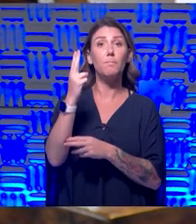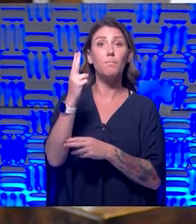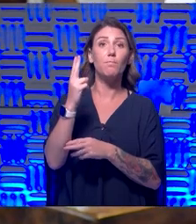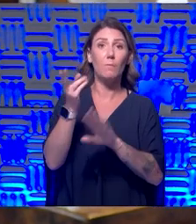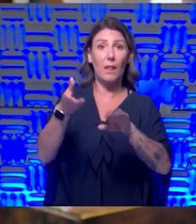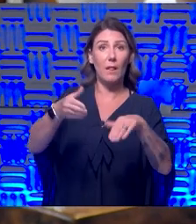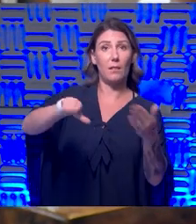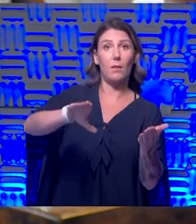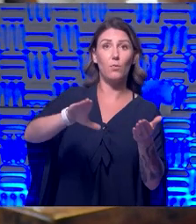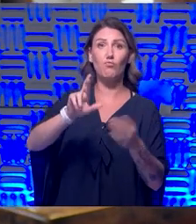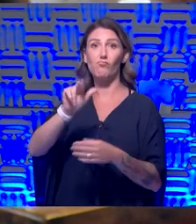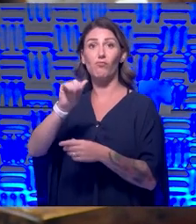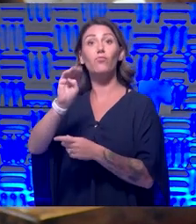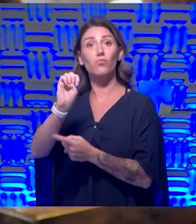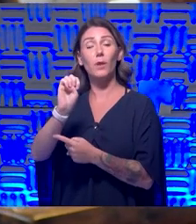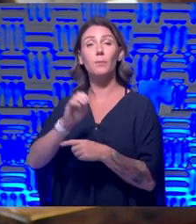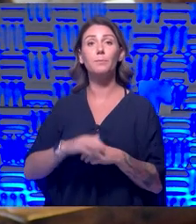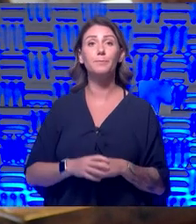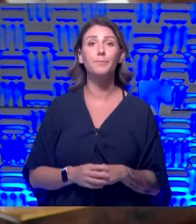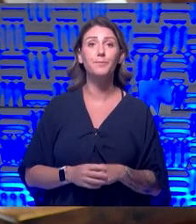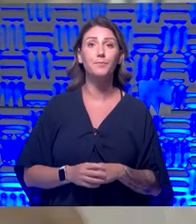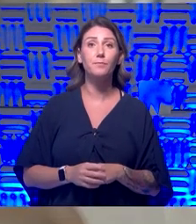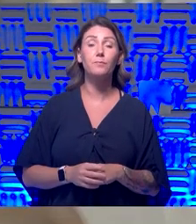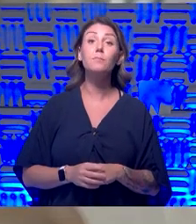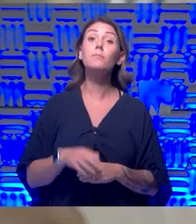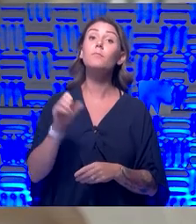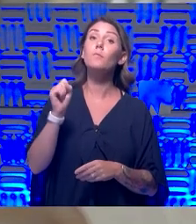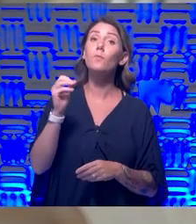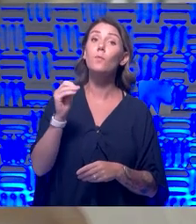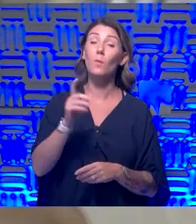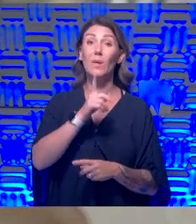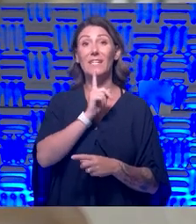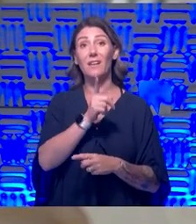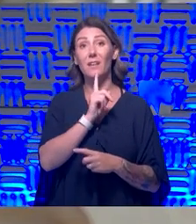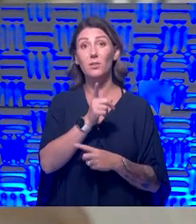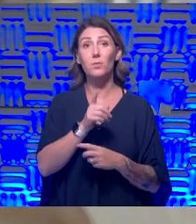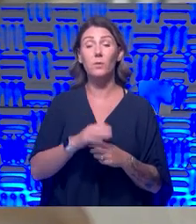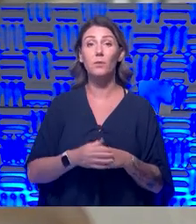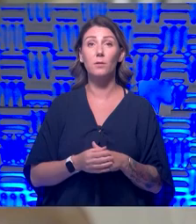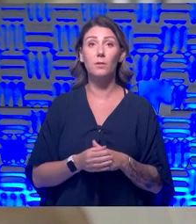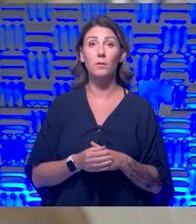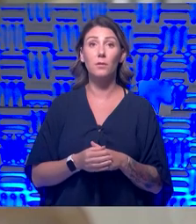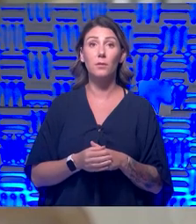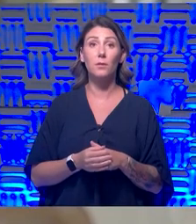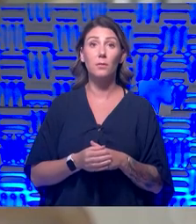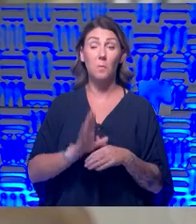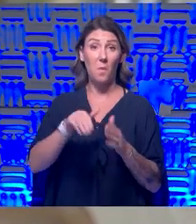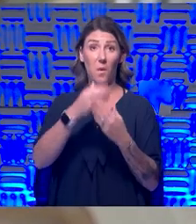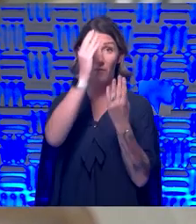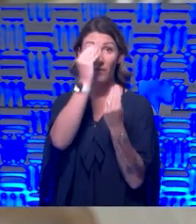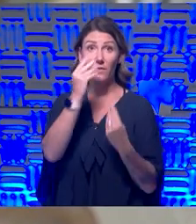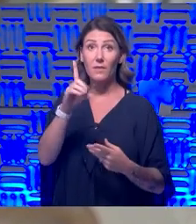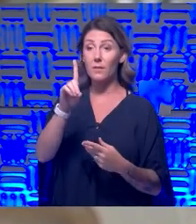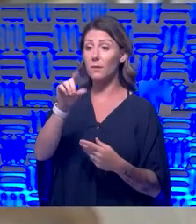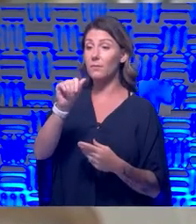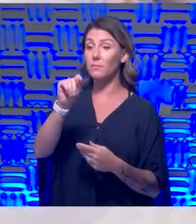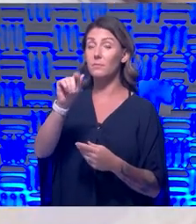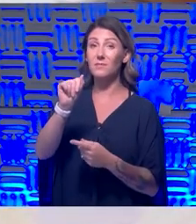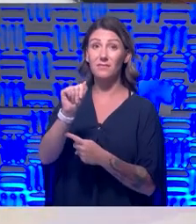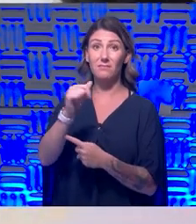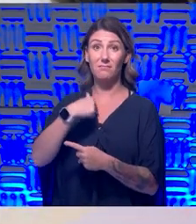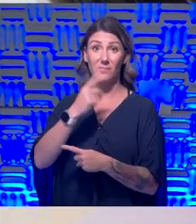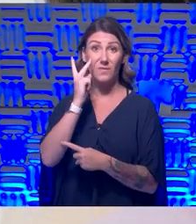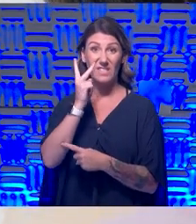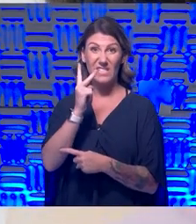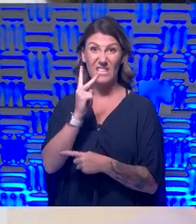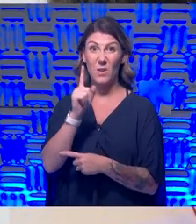lethality in that population. So, so, you know, and actually what, you know, the data I've seen is about a third of the deaths in the United